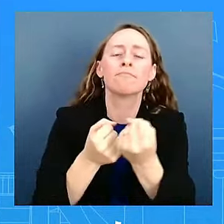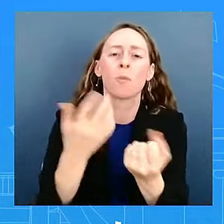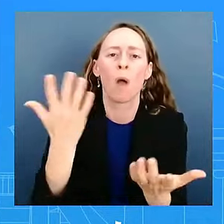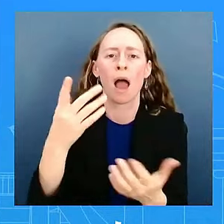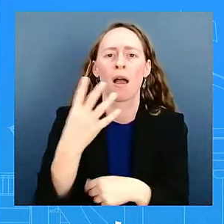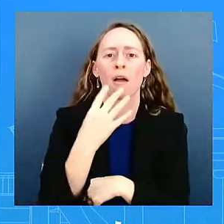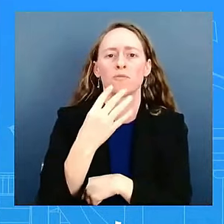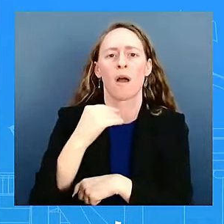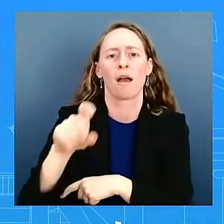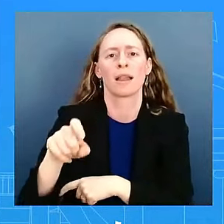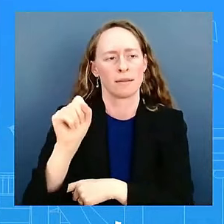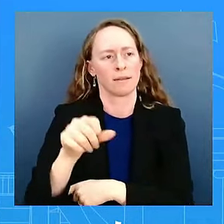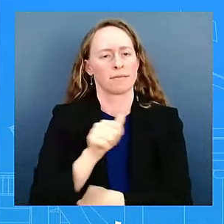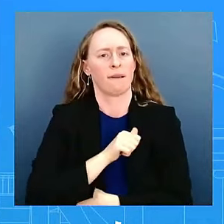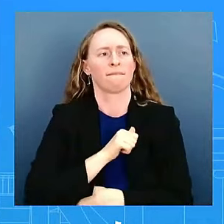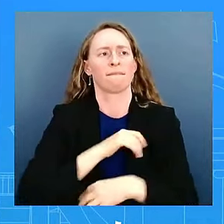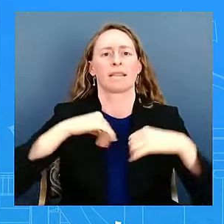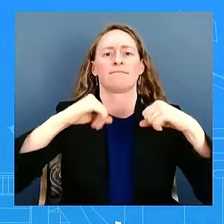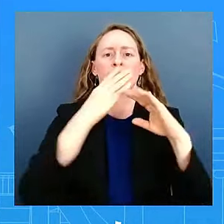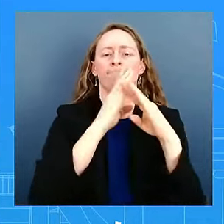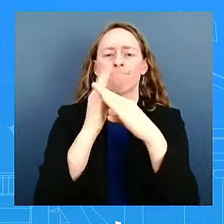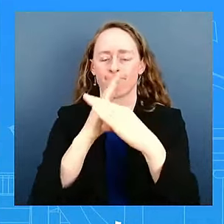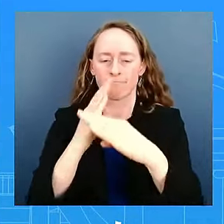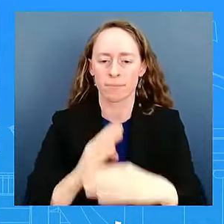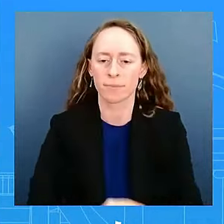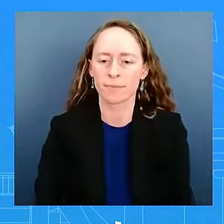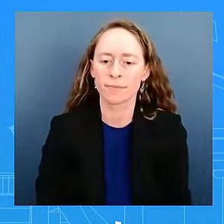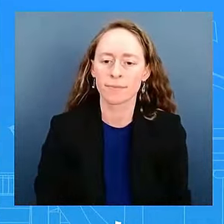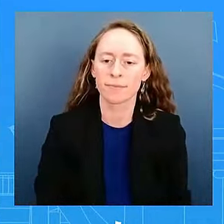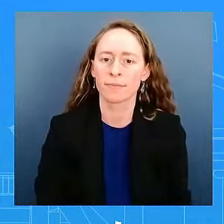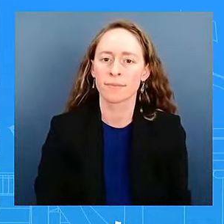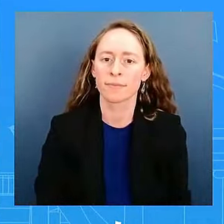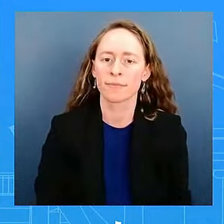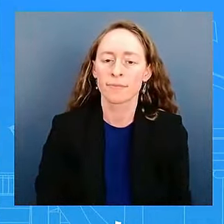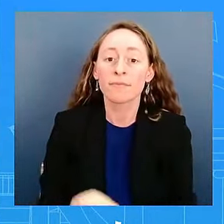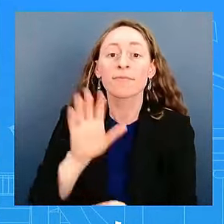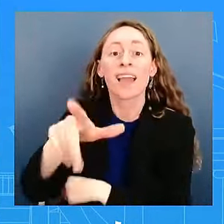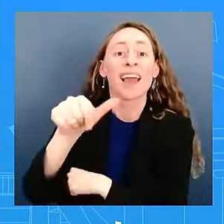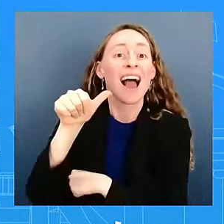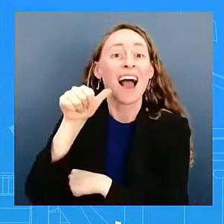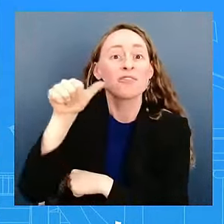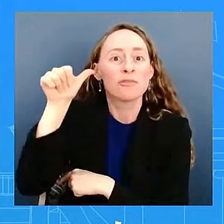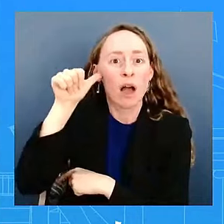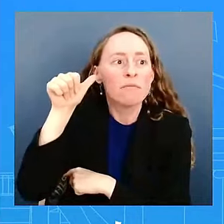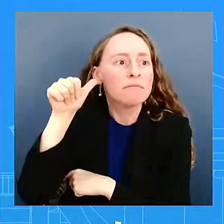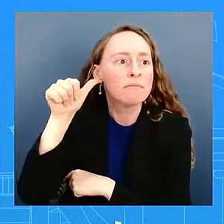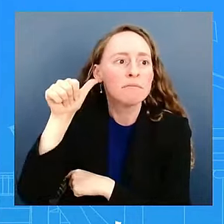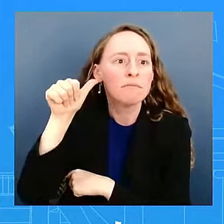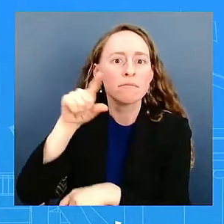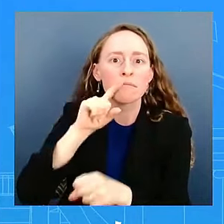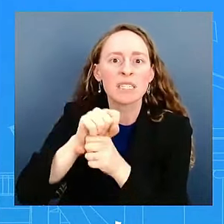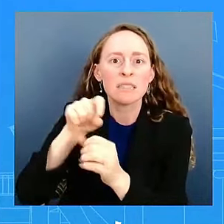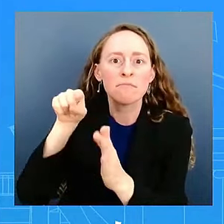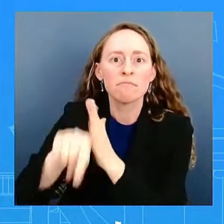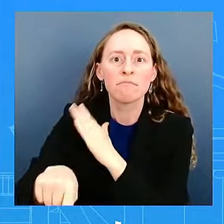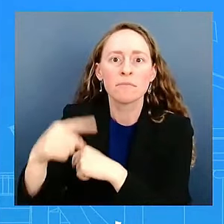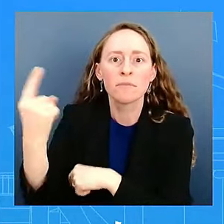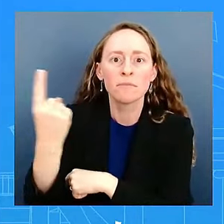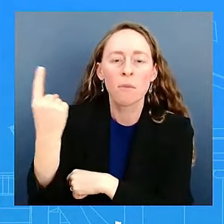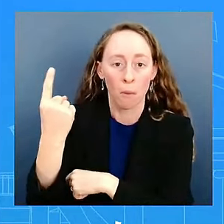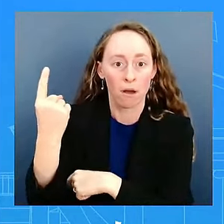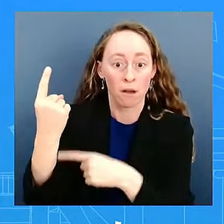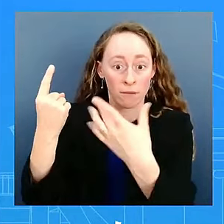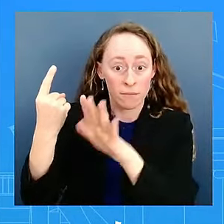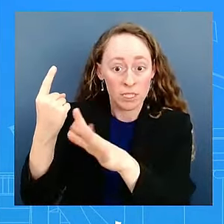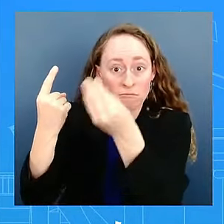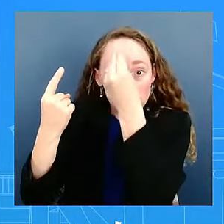as the reports started coming out, and how he's been informed about this throughout the day? The president was briefed on reports coming out